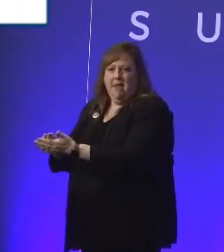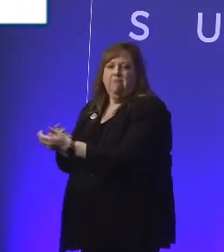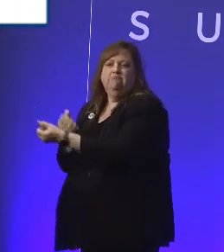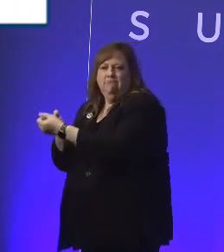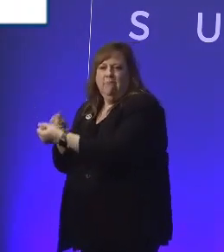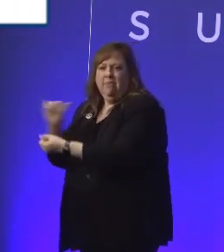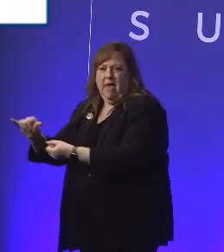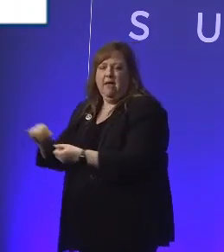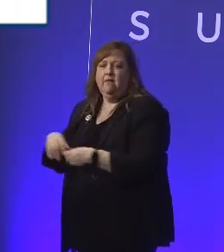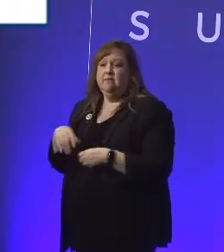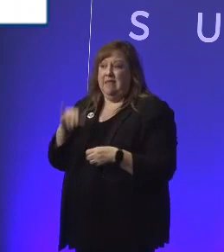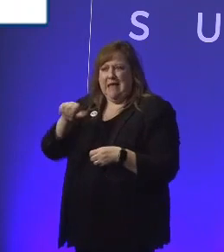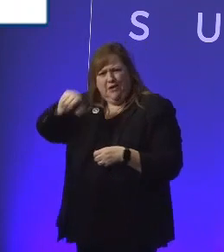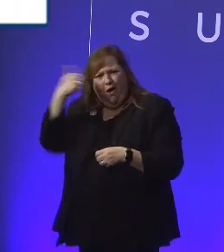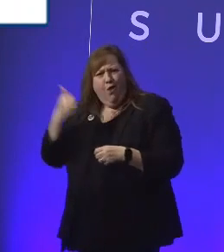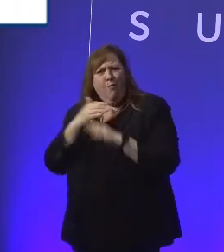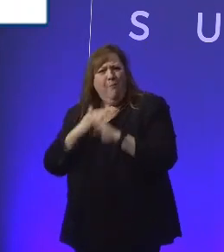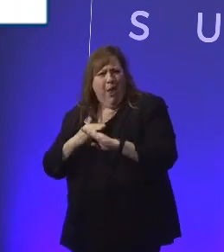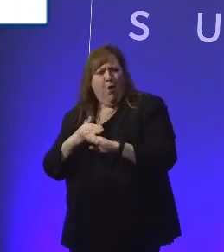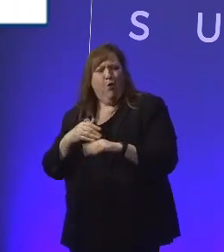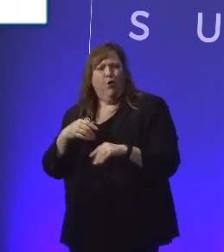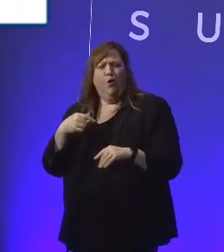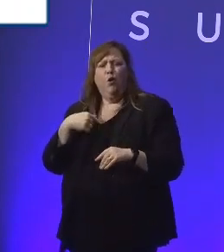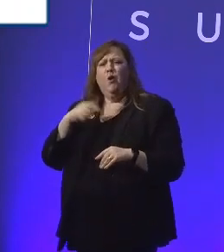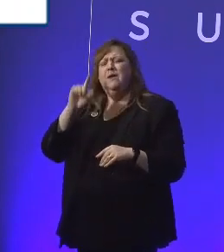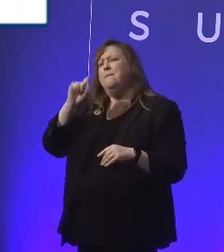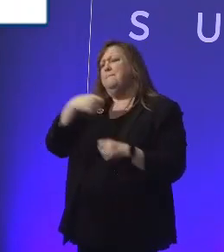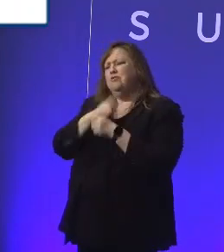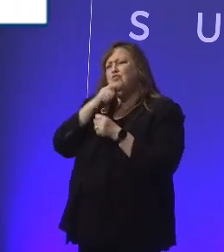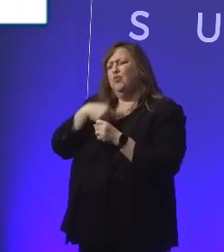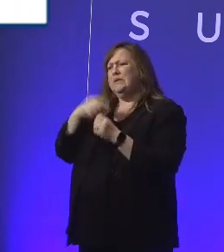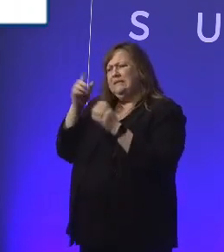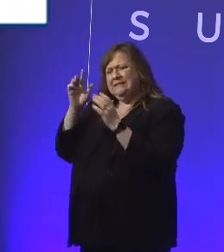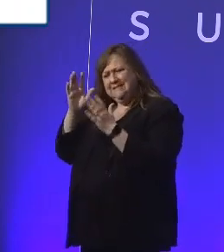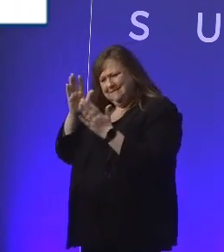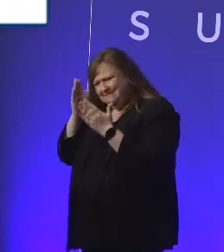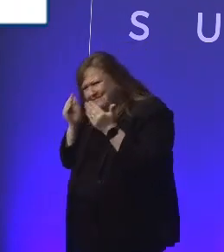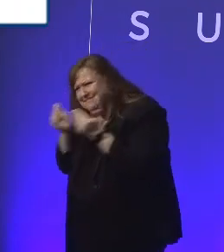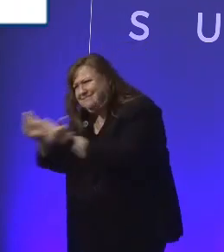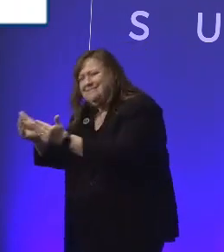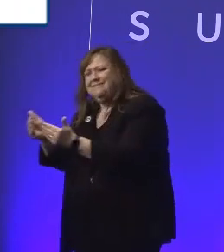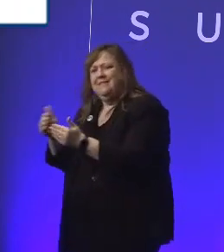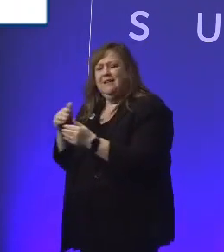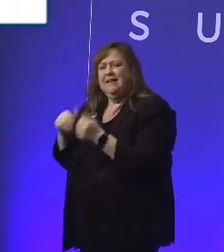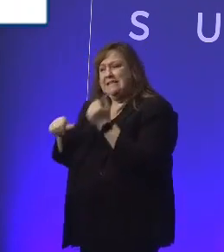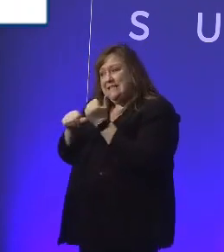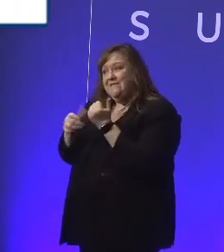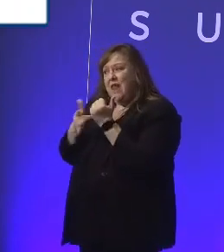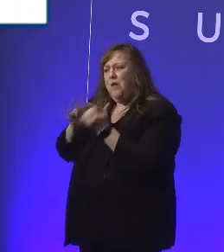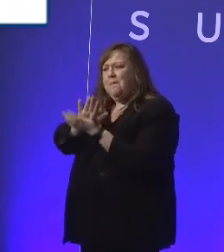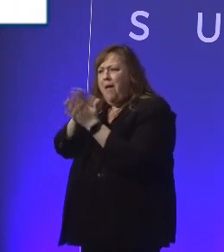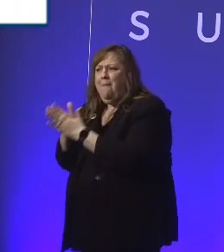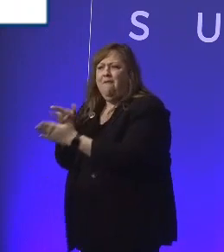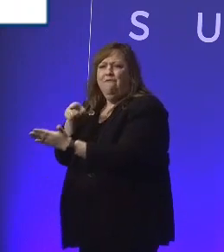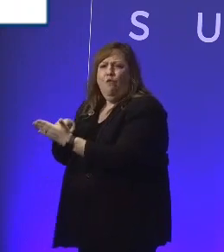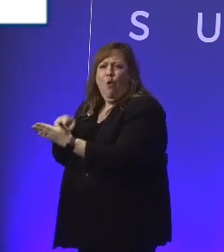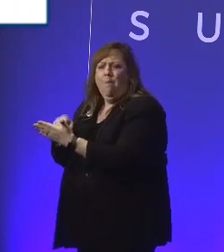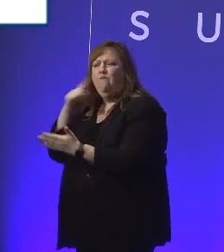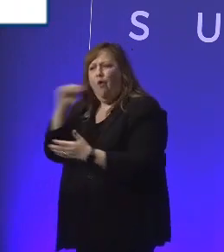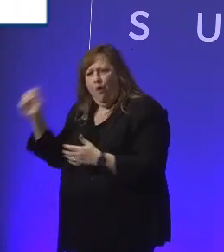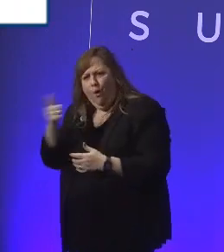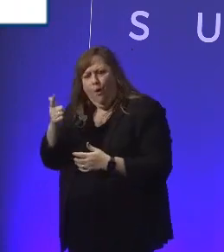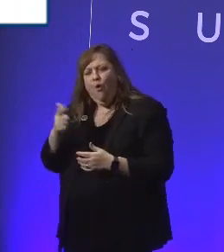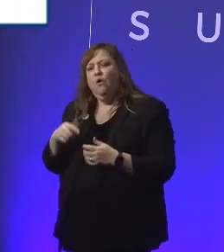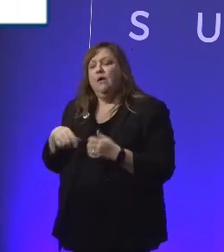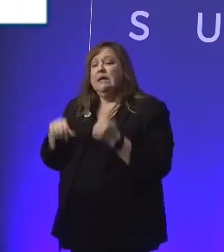barrier. We've got to make sure that we really lean into this mission of making assistive technology affordable to all. Assistive